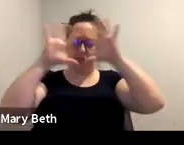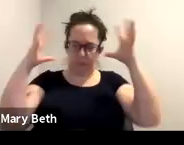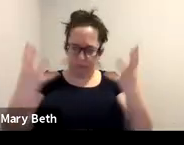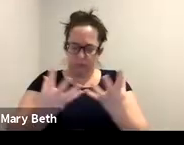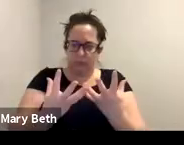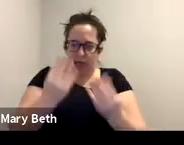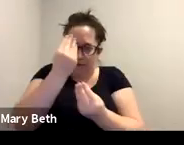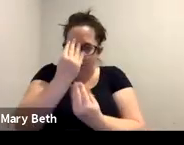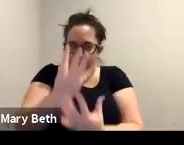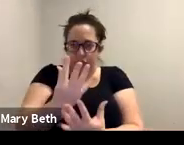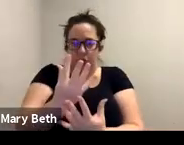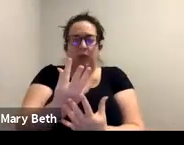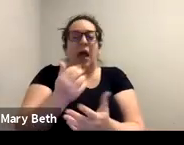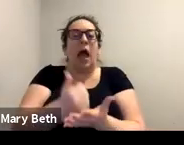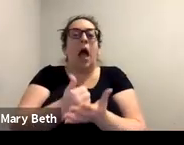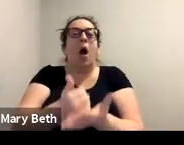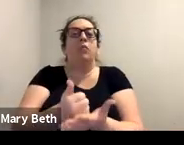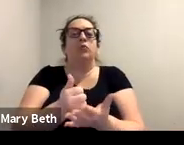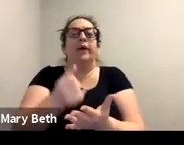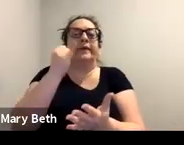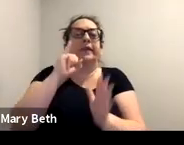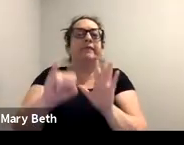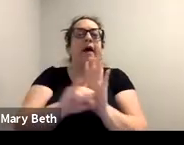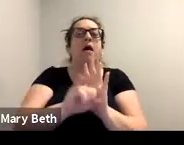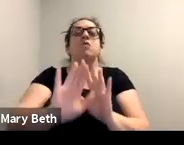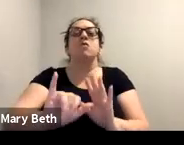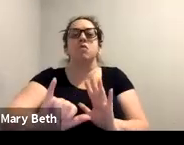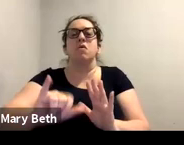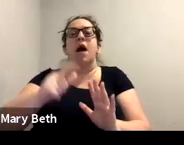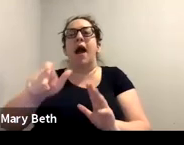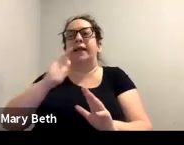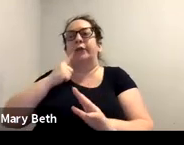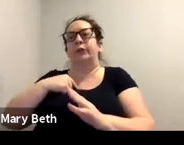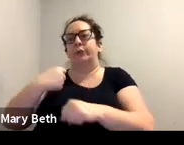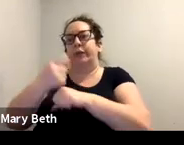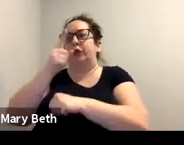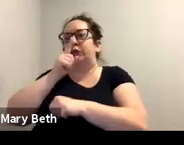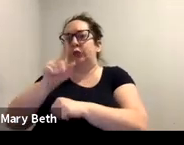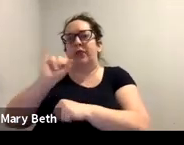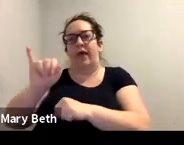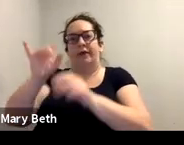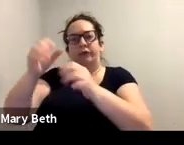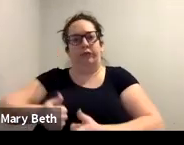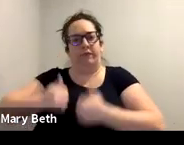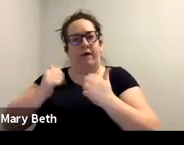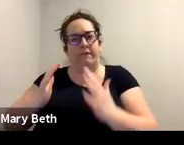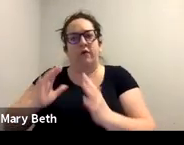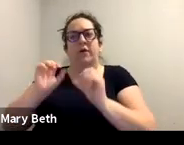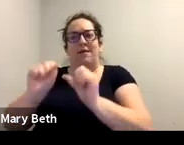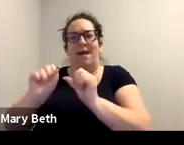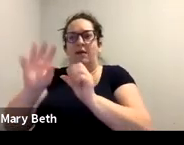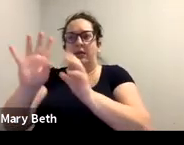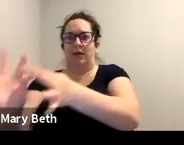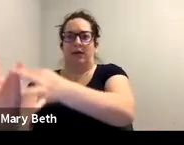be able to identify if you need to get the survivor connected to immigration resources. Um,